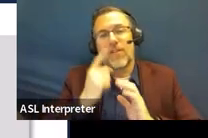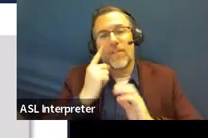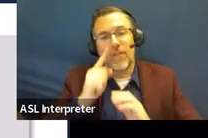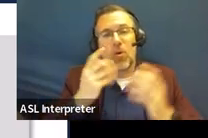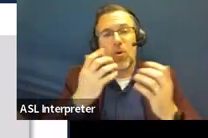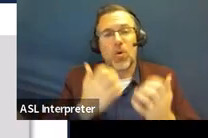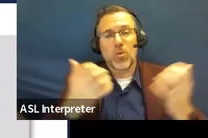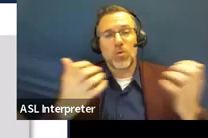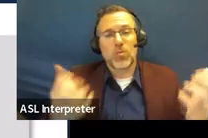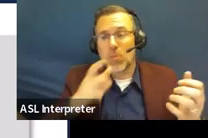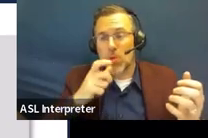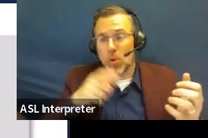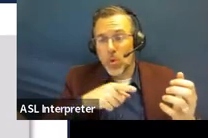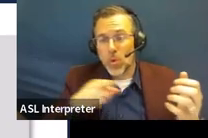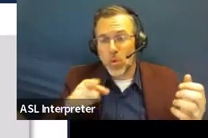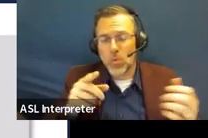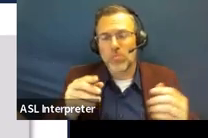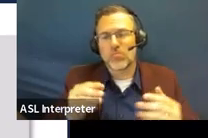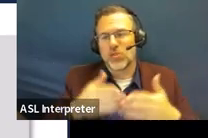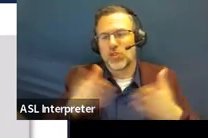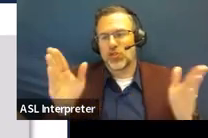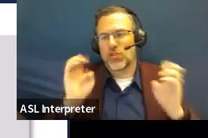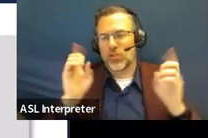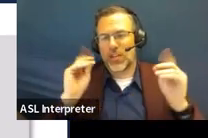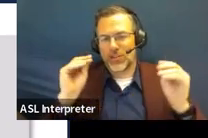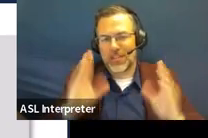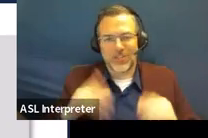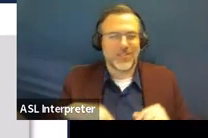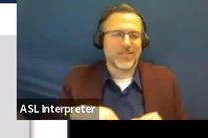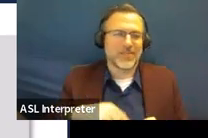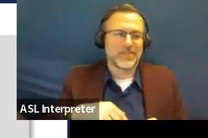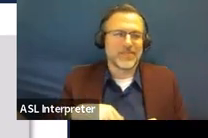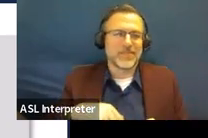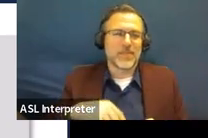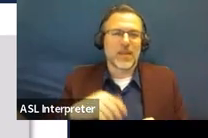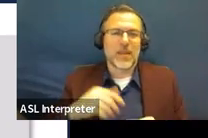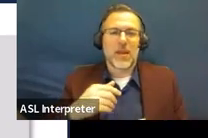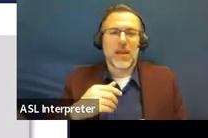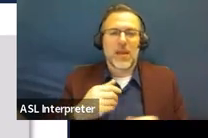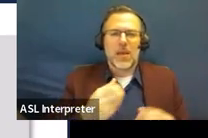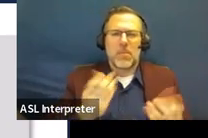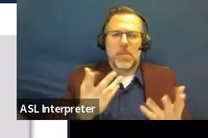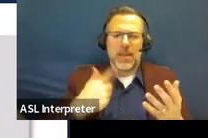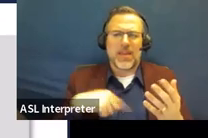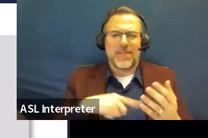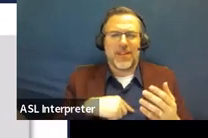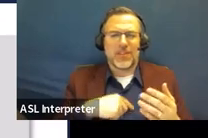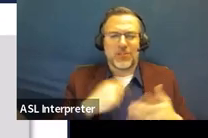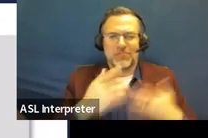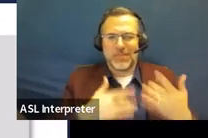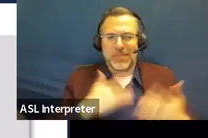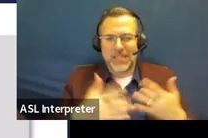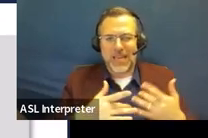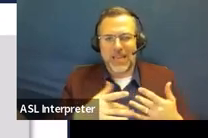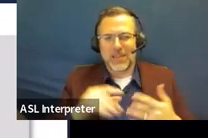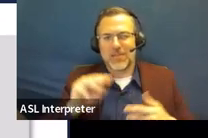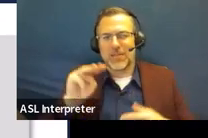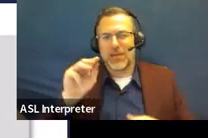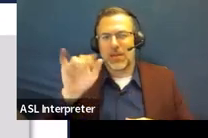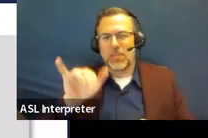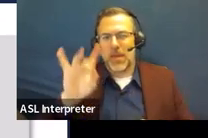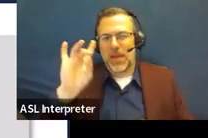up, we have, we're very excited. Most of us are very excited about our consultation and related service